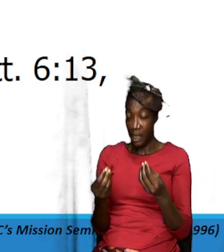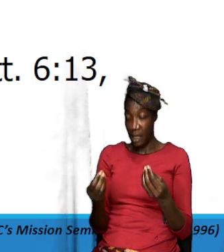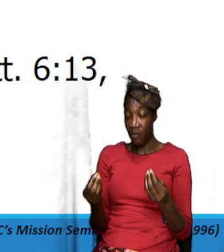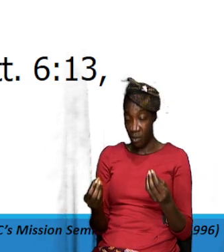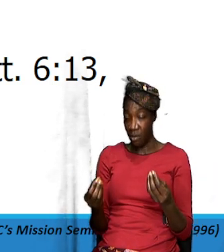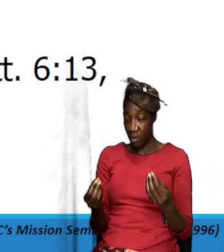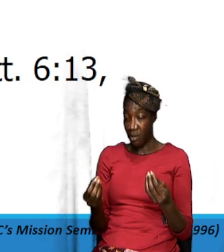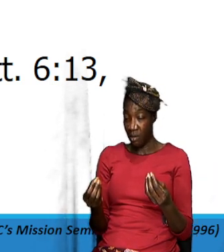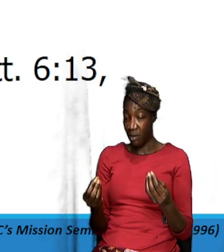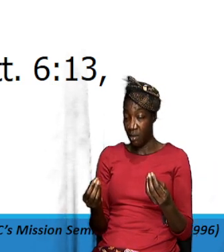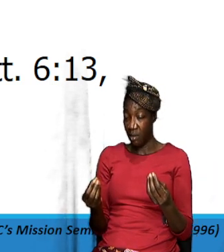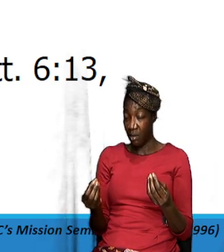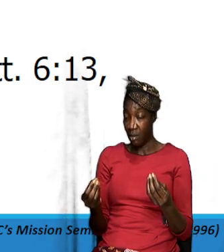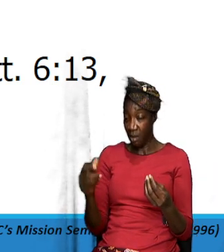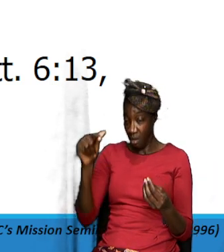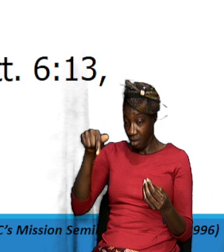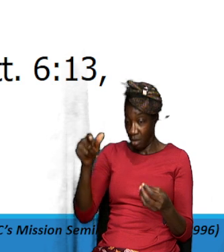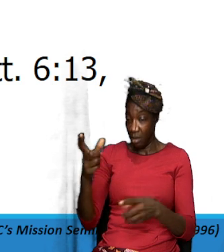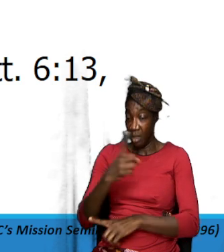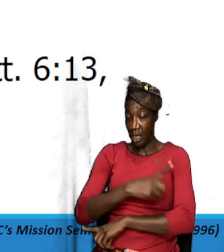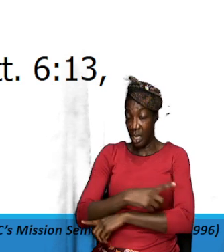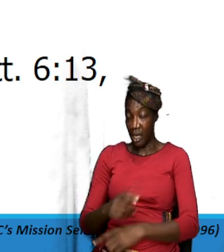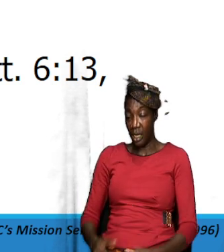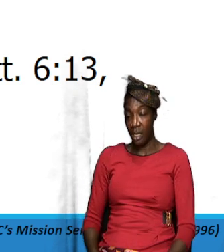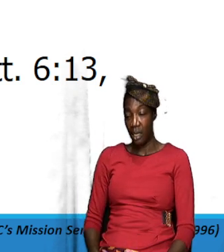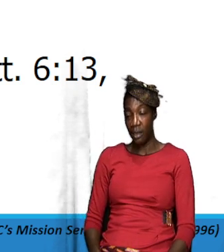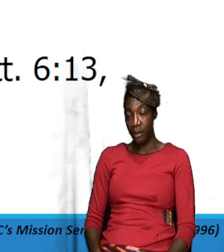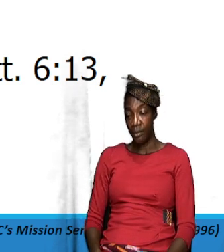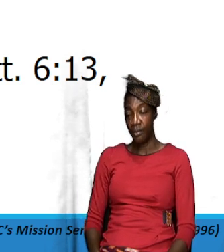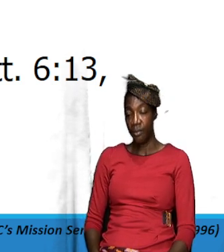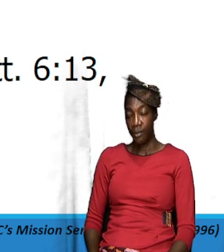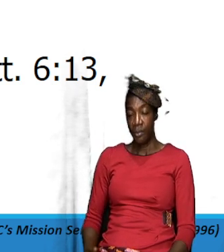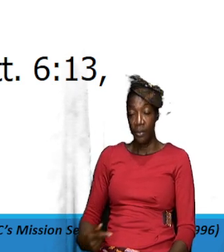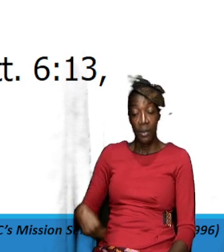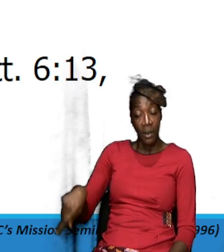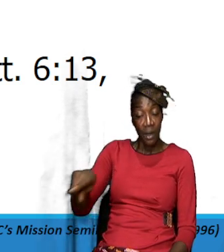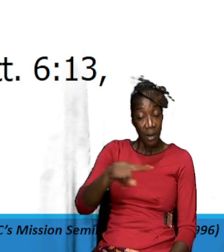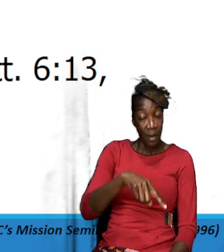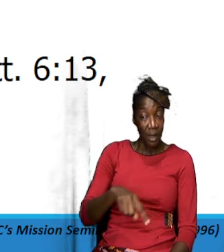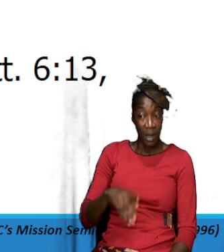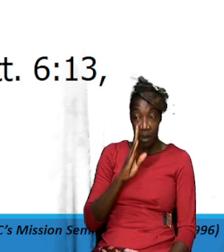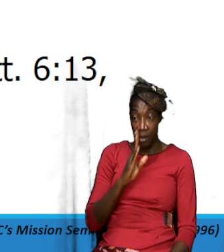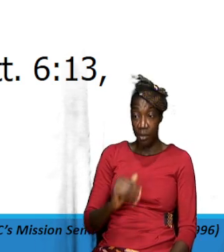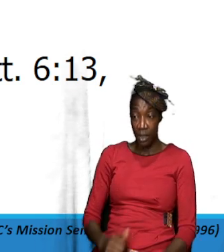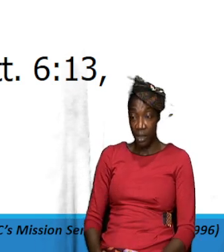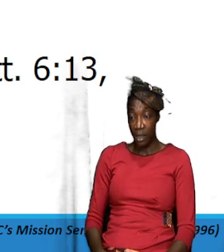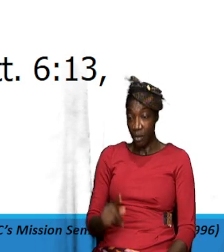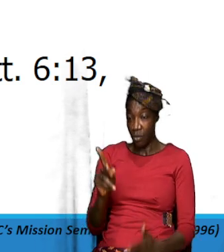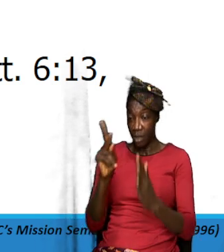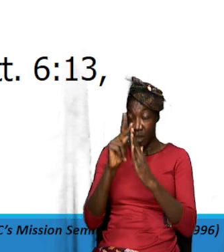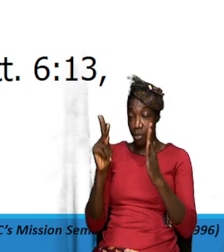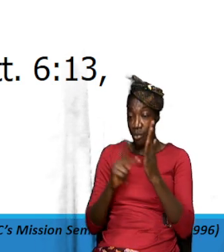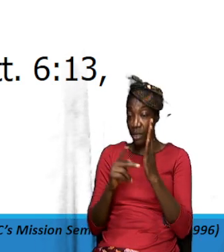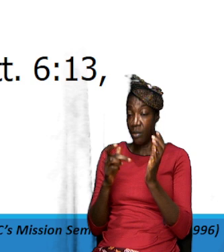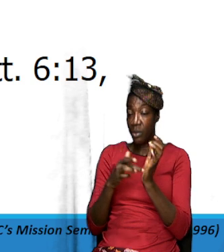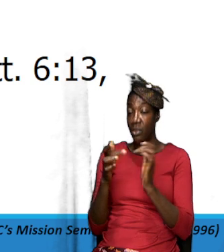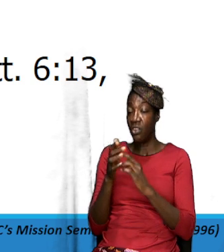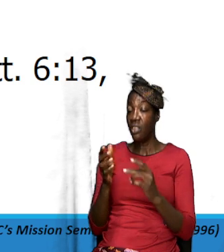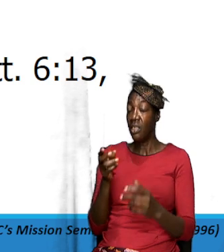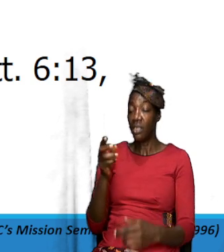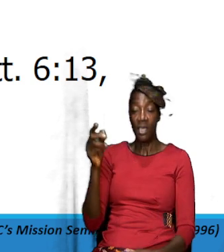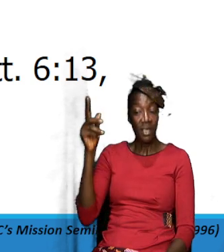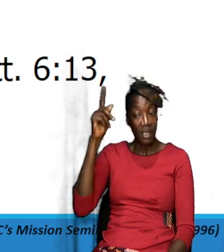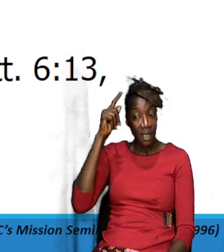notice he said today we are to be one of the principles that Jesus taught us is that we are to